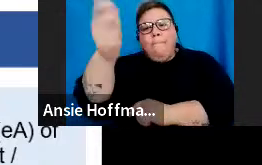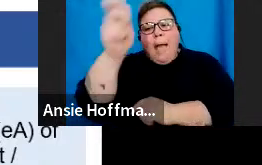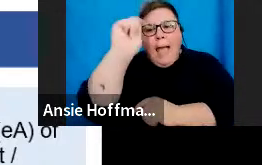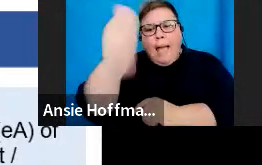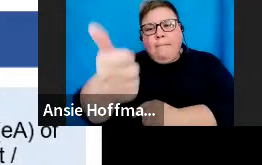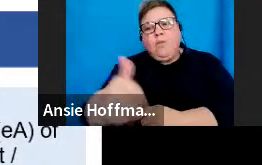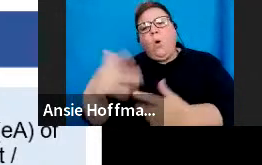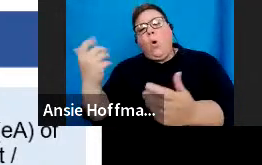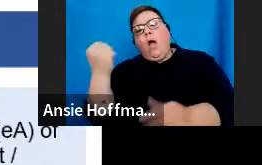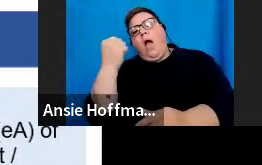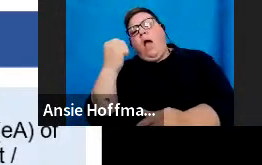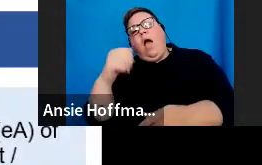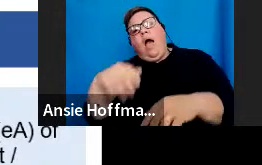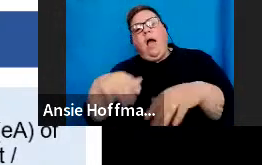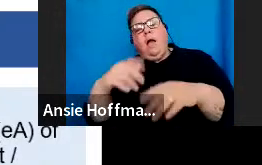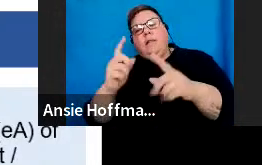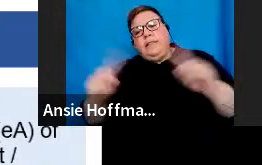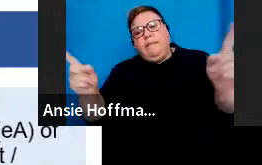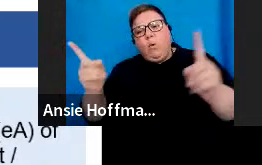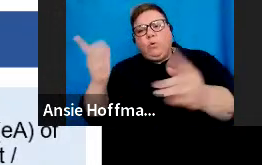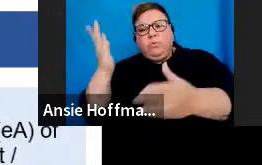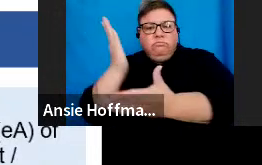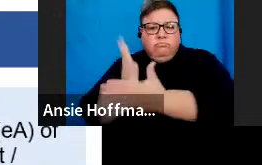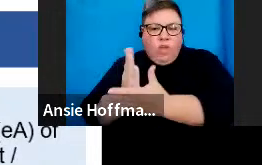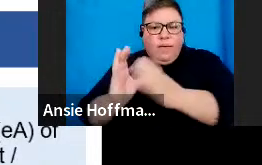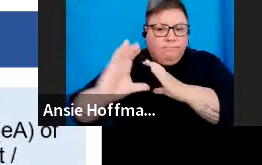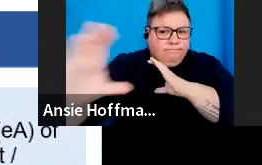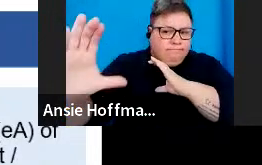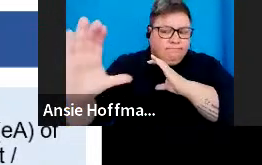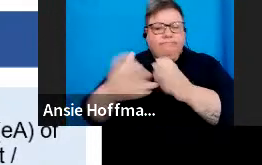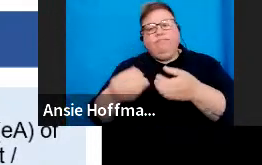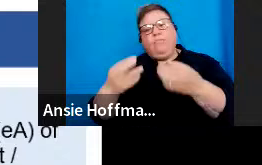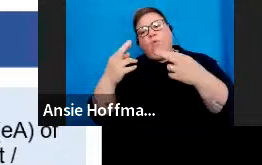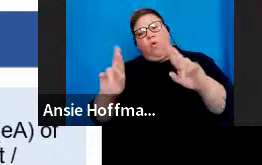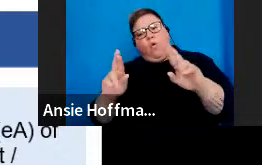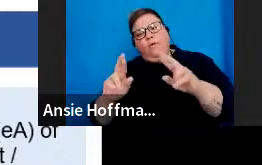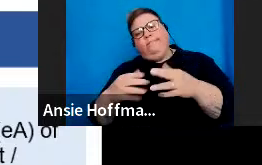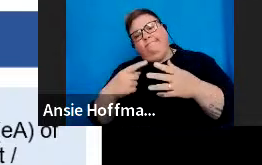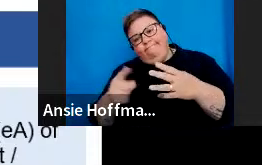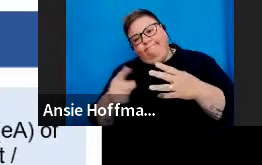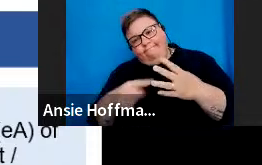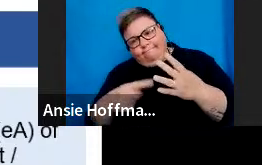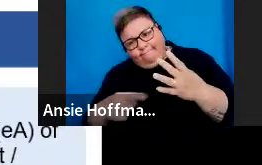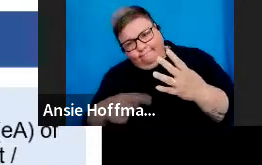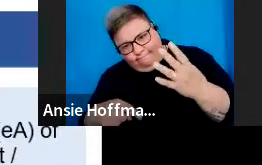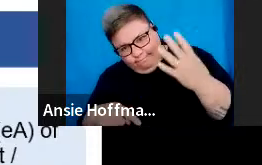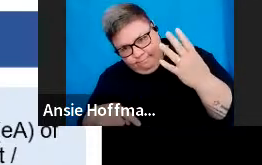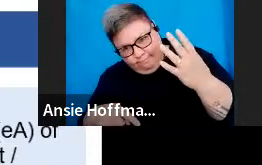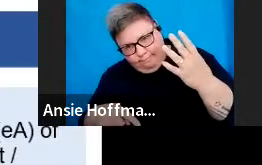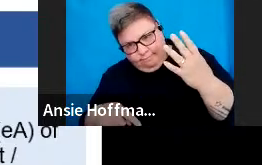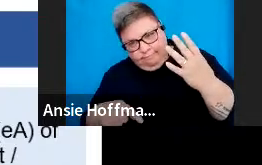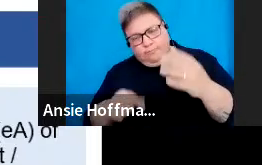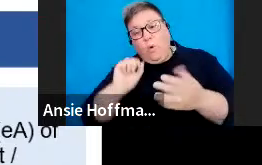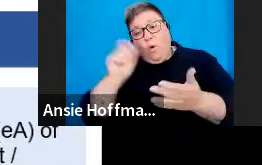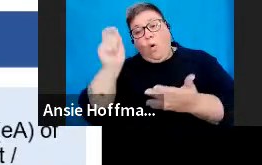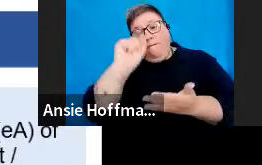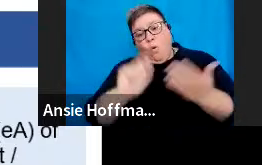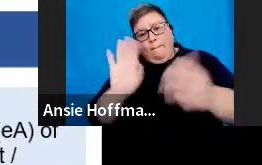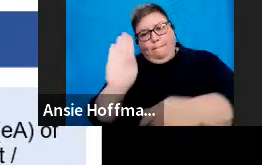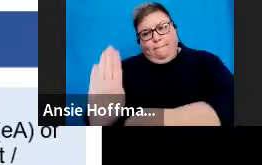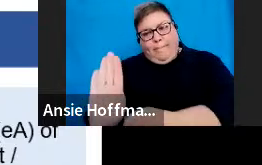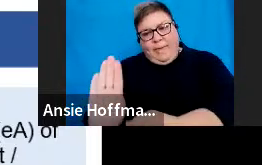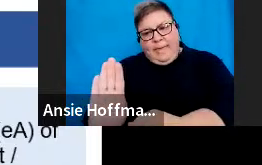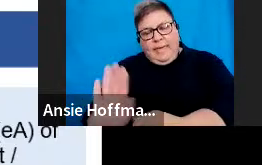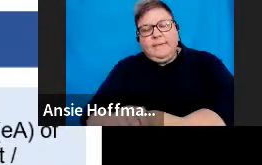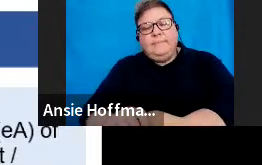benefits, divorce, transfer, divorce, non-member, sparse, divorce, member, sparse, et cetera, et cetera. The form